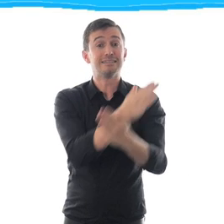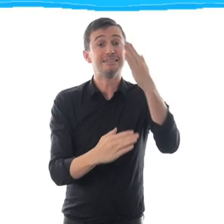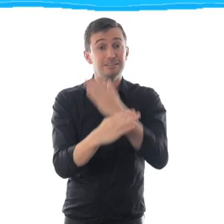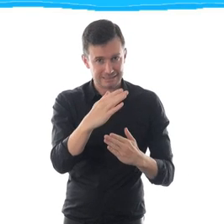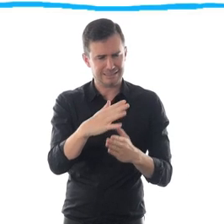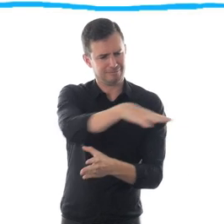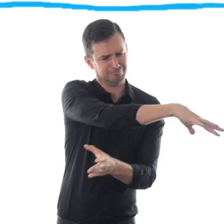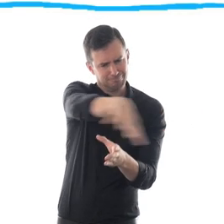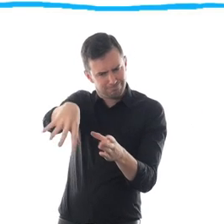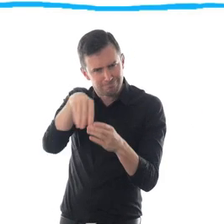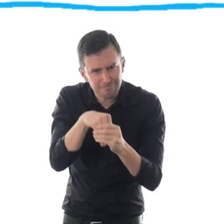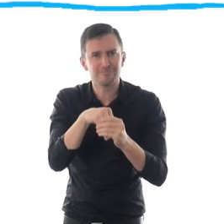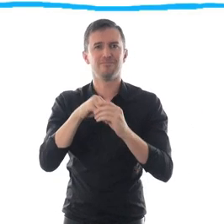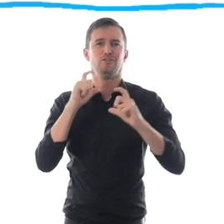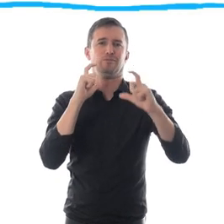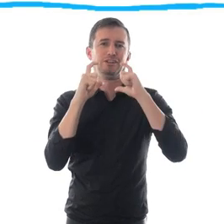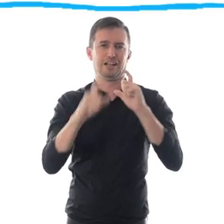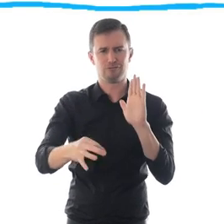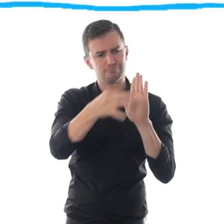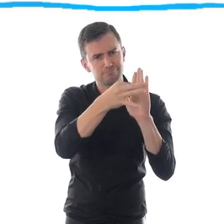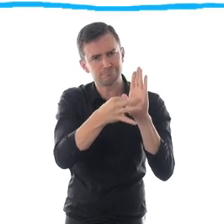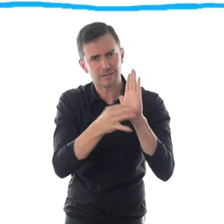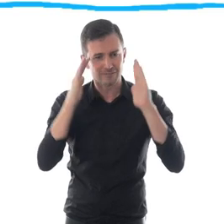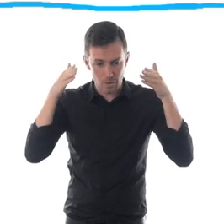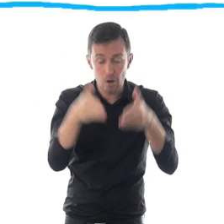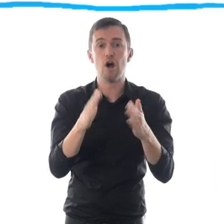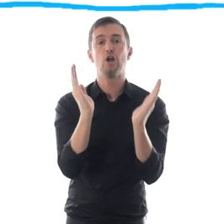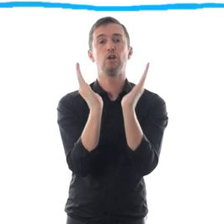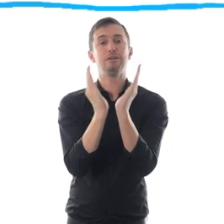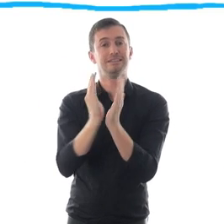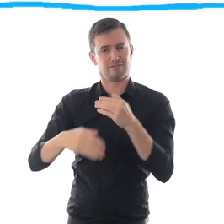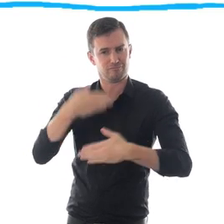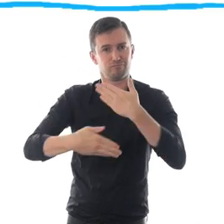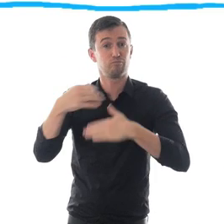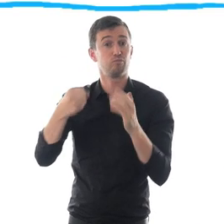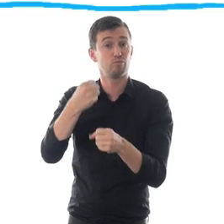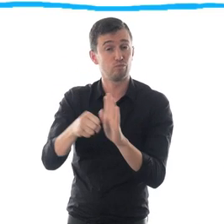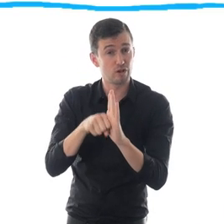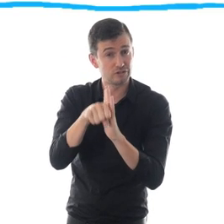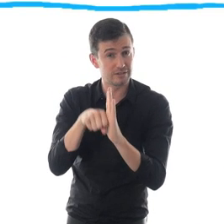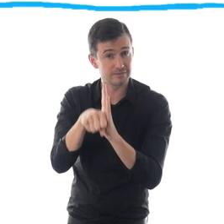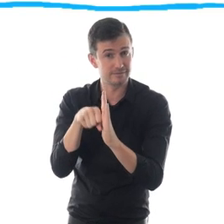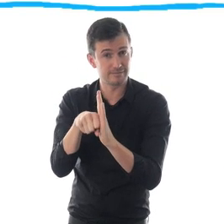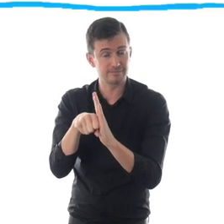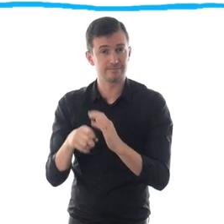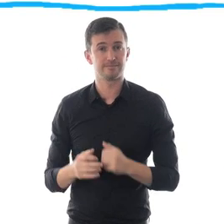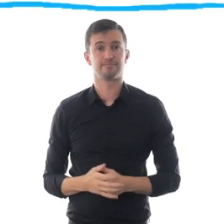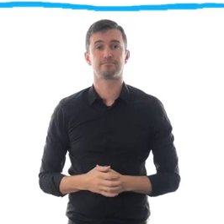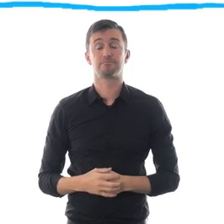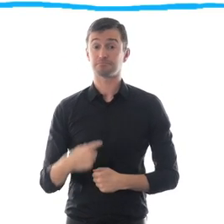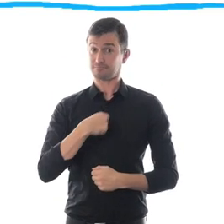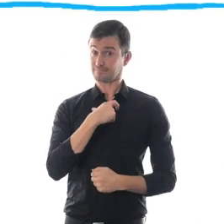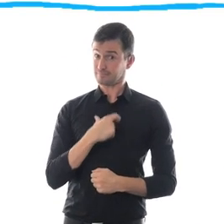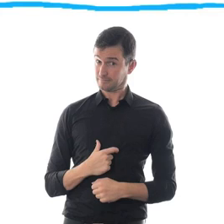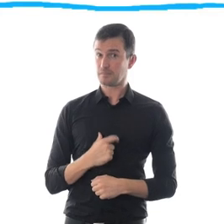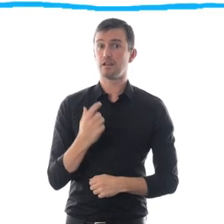I am just one of over a billion people with disabilities worldwide. Children and adults with disabilities are often subjects